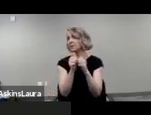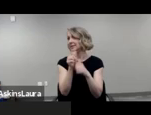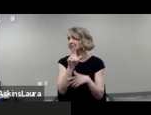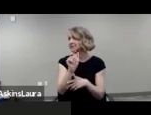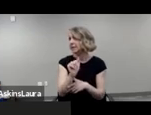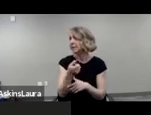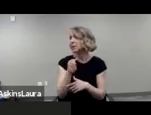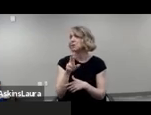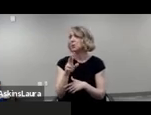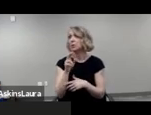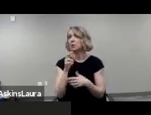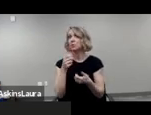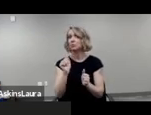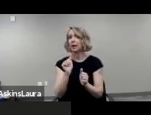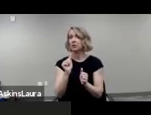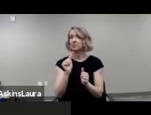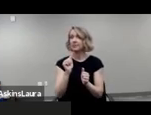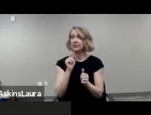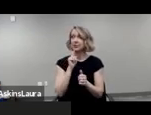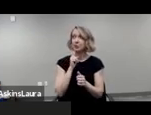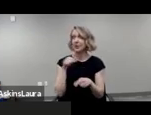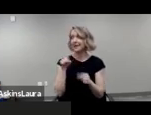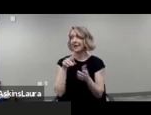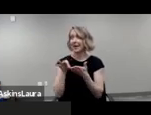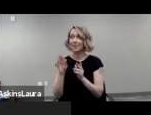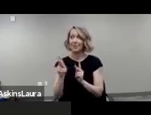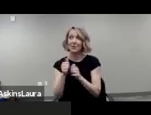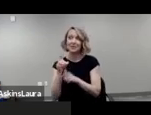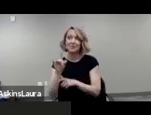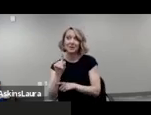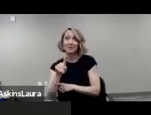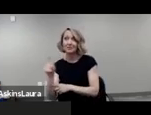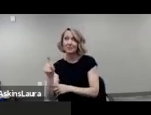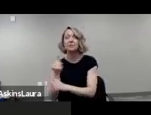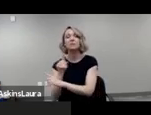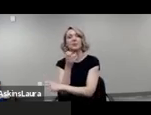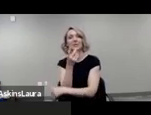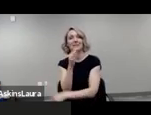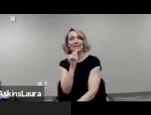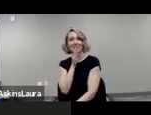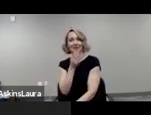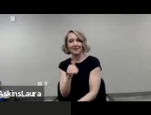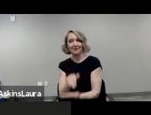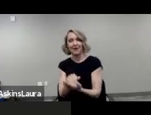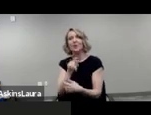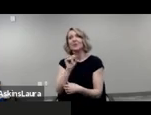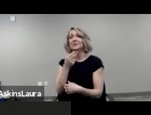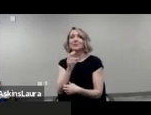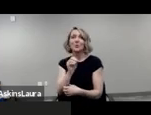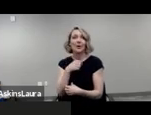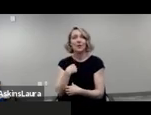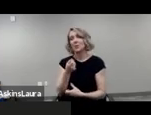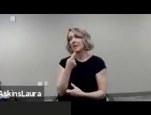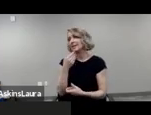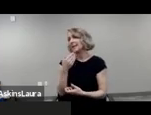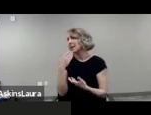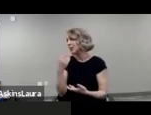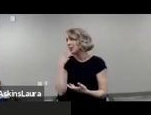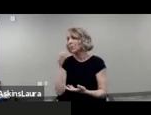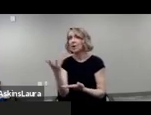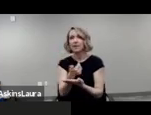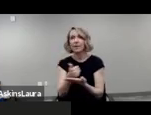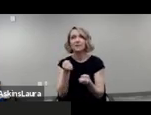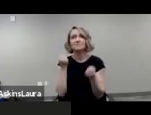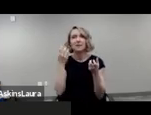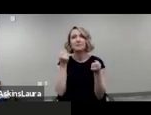ensure that they count people disabilities uh this christine again i'll just briefly add that um sewing you did a wonderful job of collecting a variety